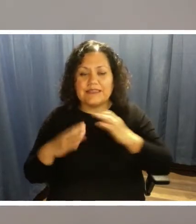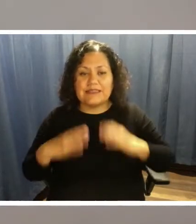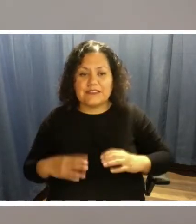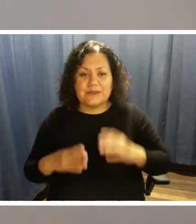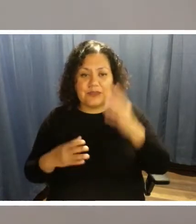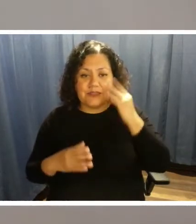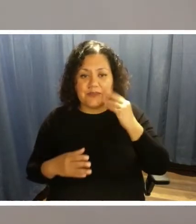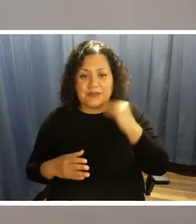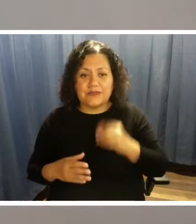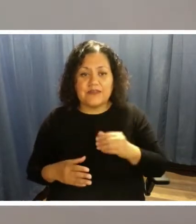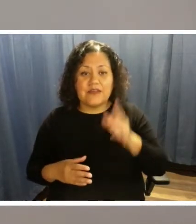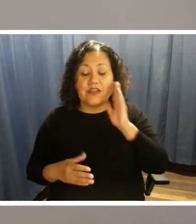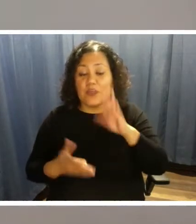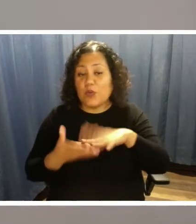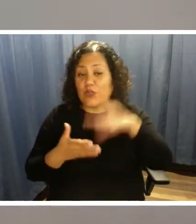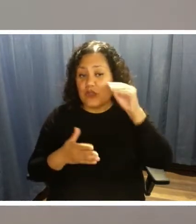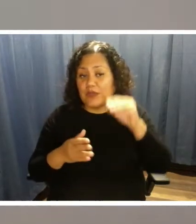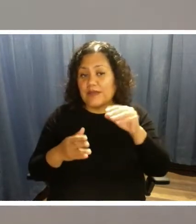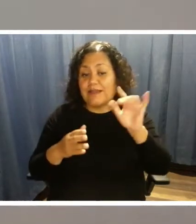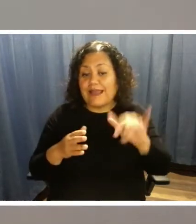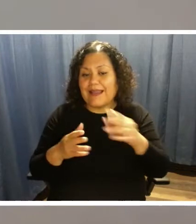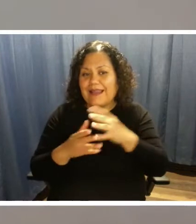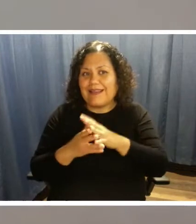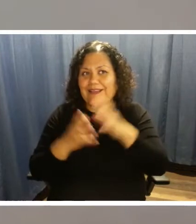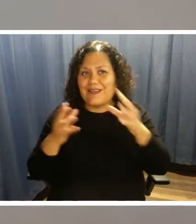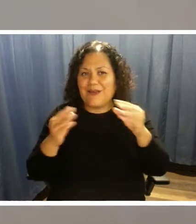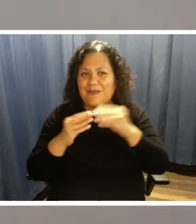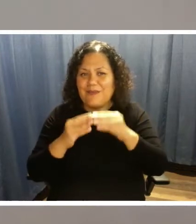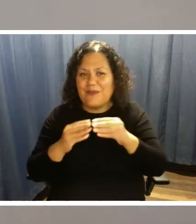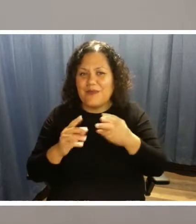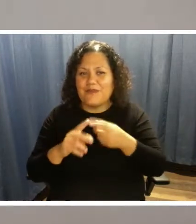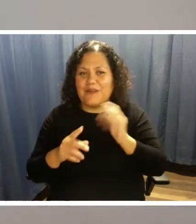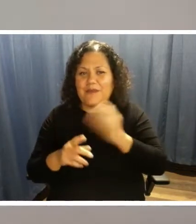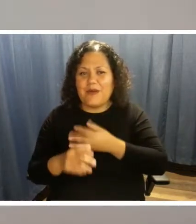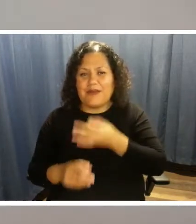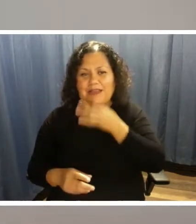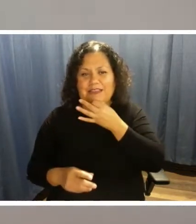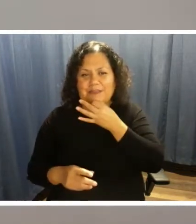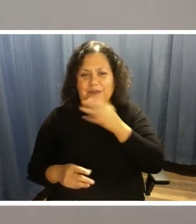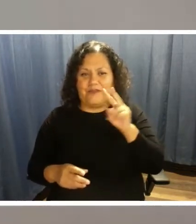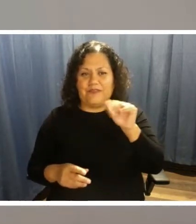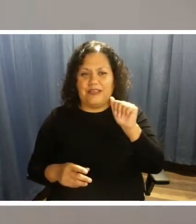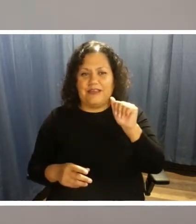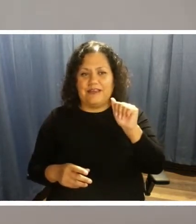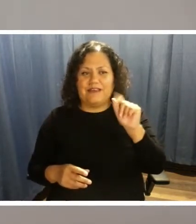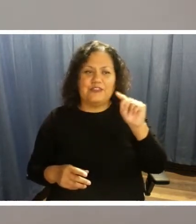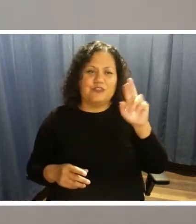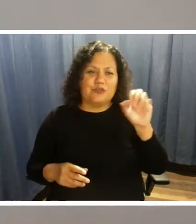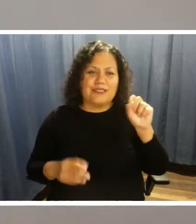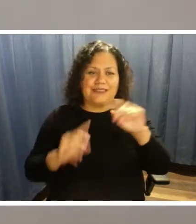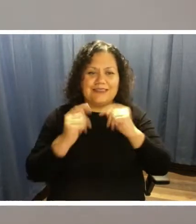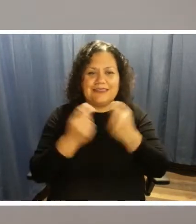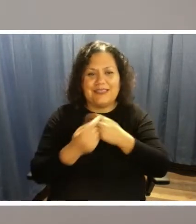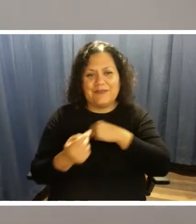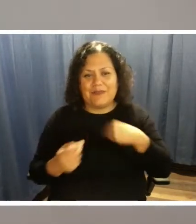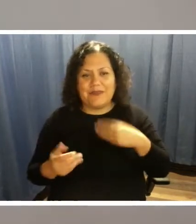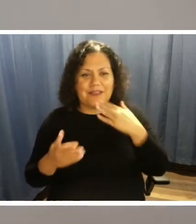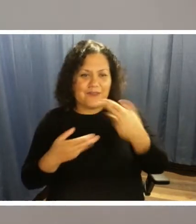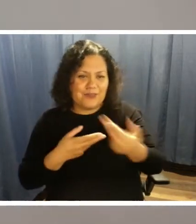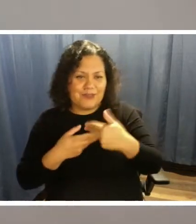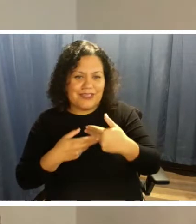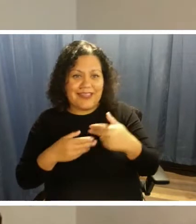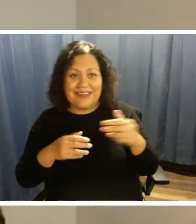You'll learn about this and much more from our expert VIA Trans team members. So, thank you for joining us and get your questions ready.